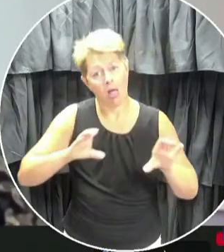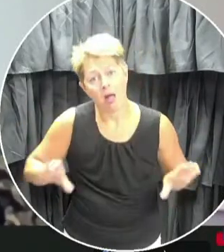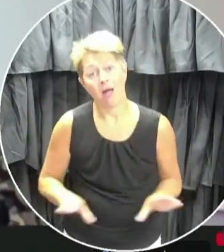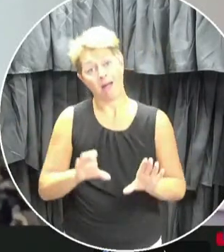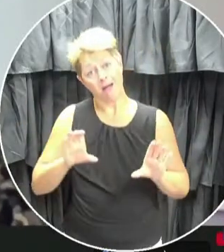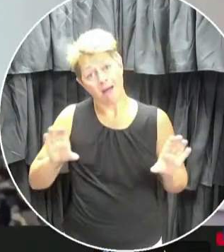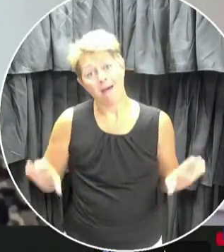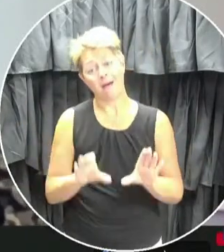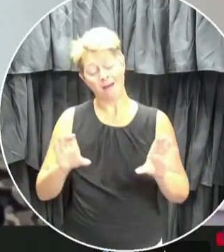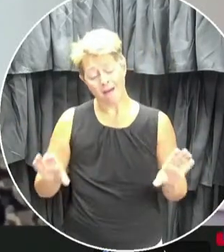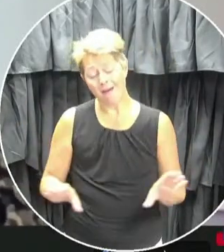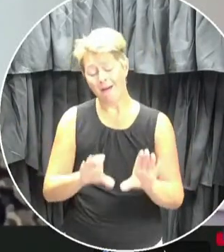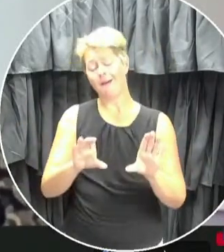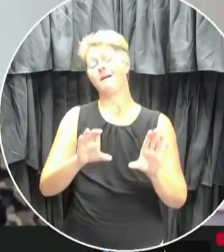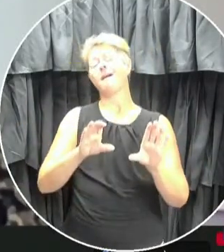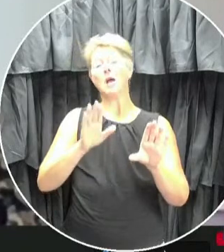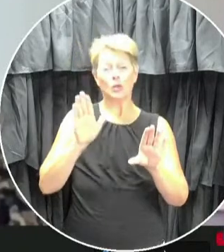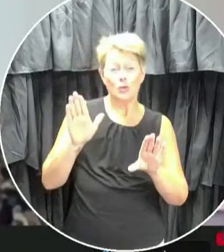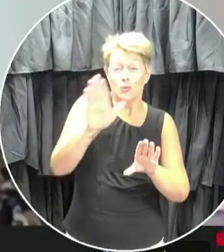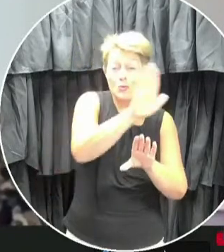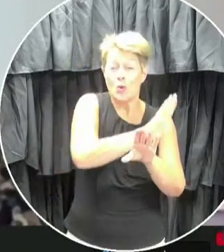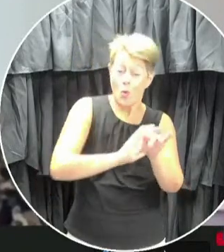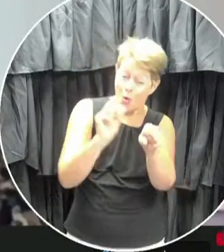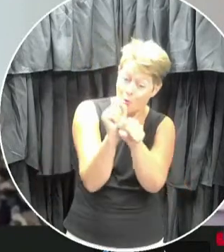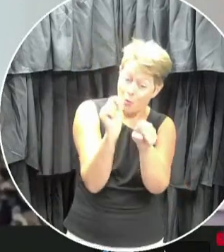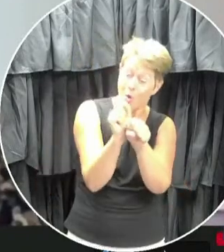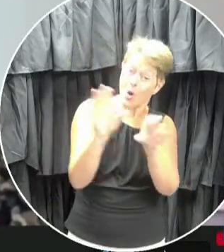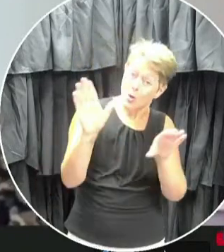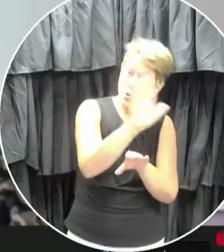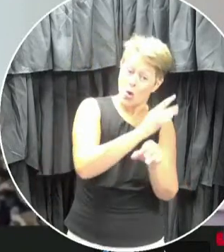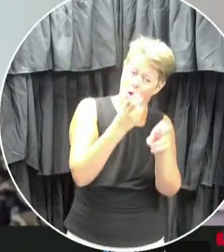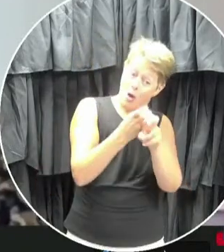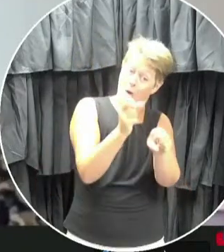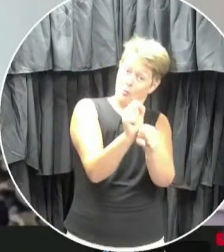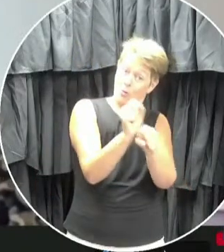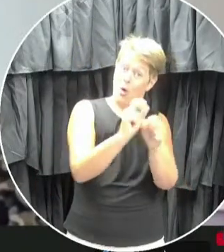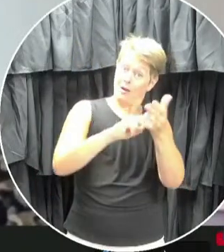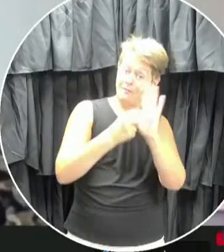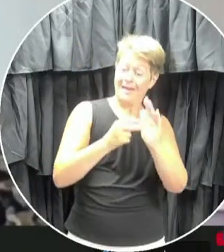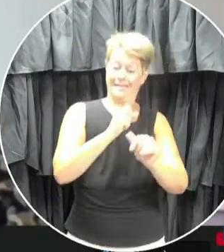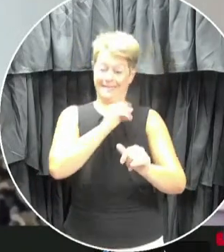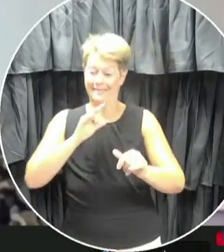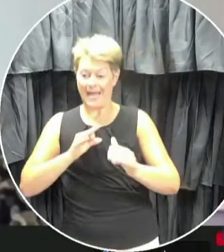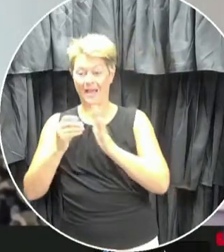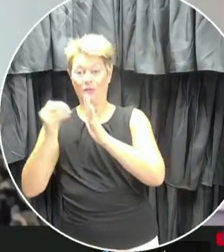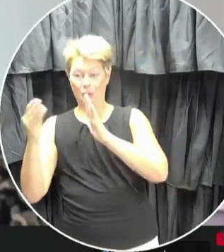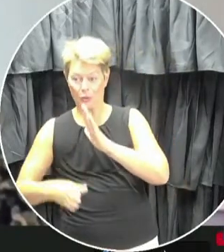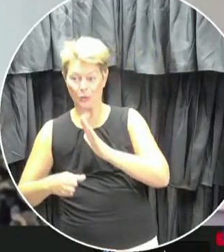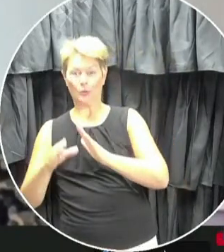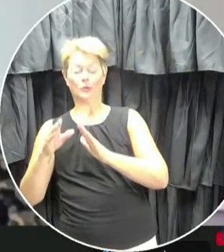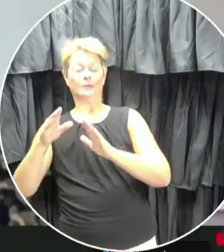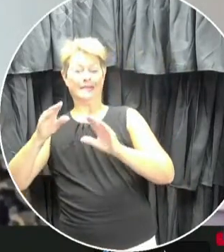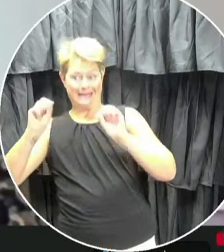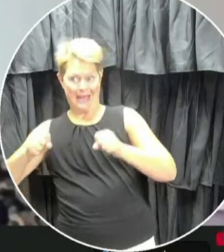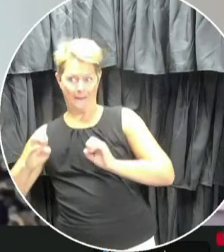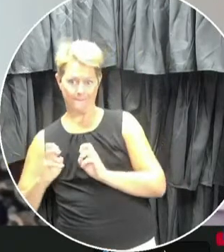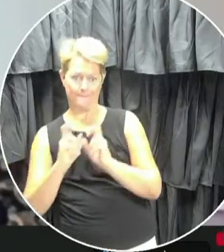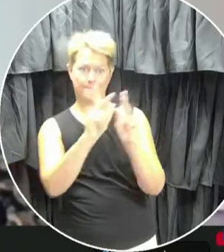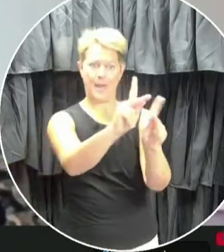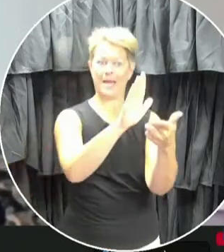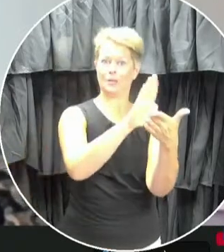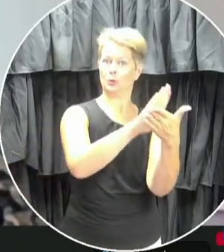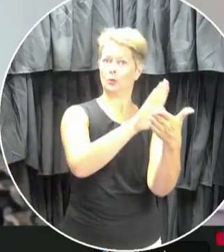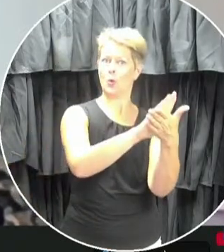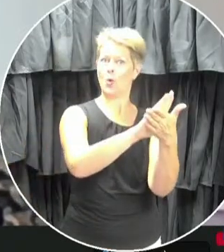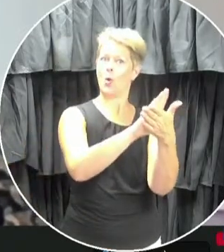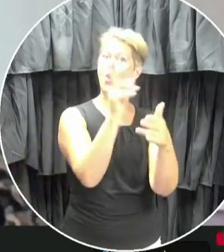And because of your efforts, children, teachers and school staff can head back to school with a level of normal that they have not